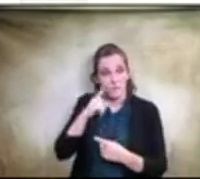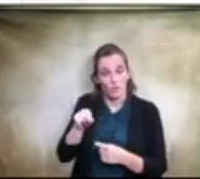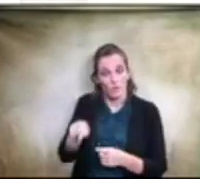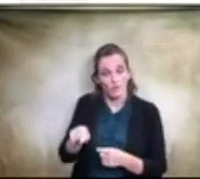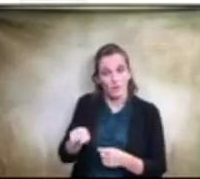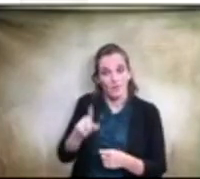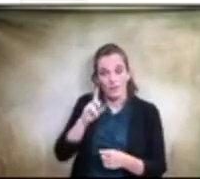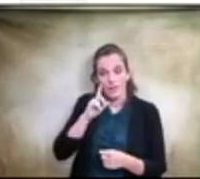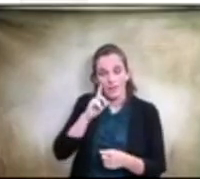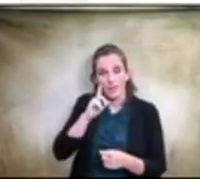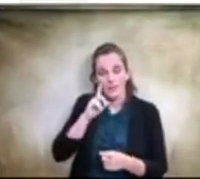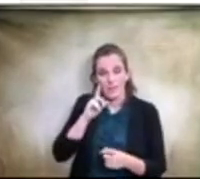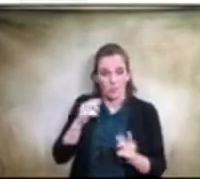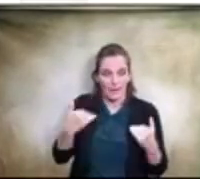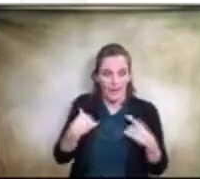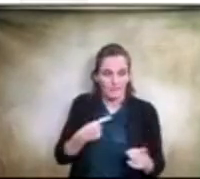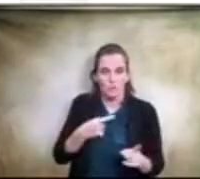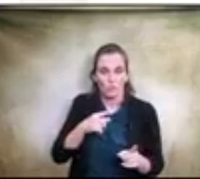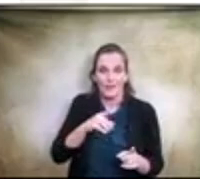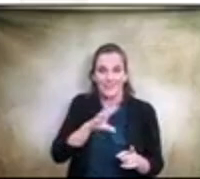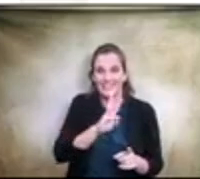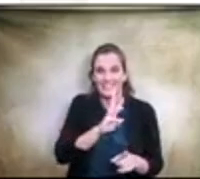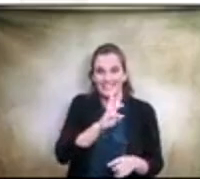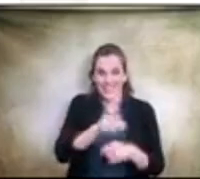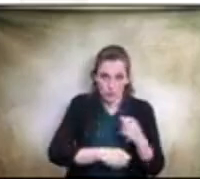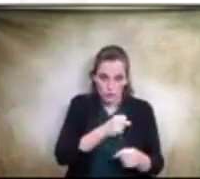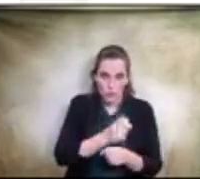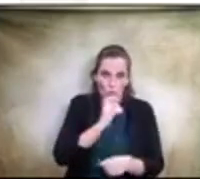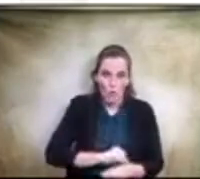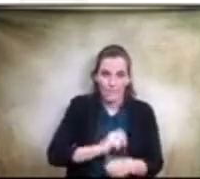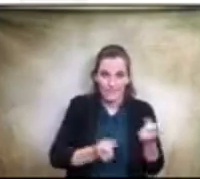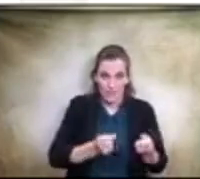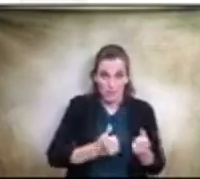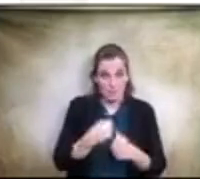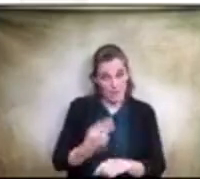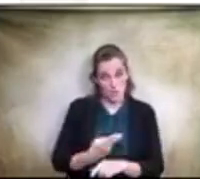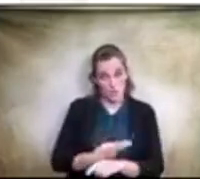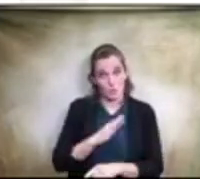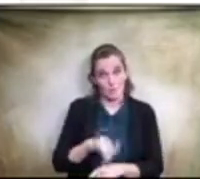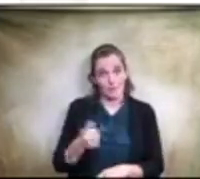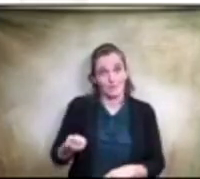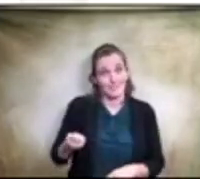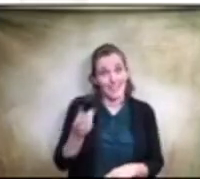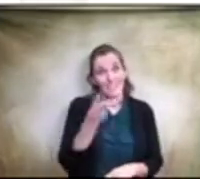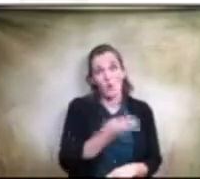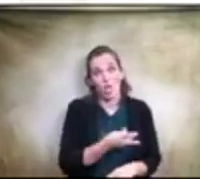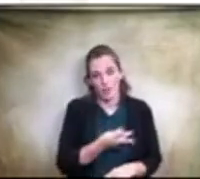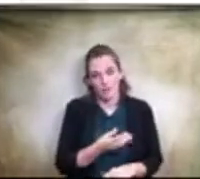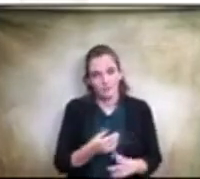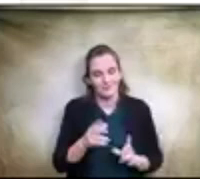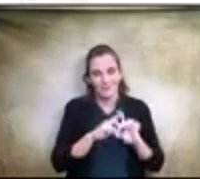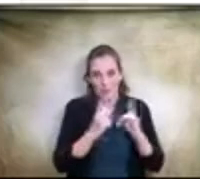vehicle that has been used by several um departments in our